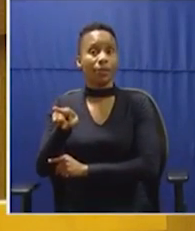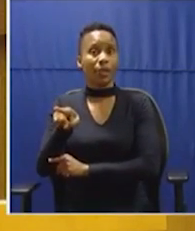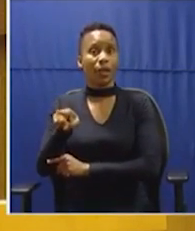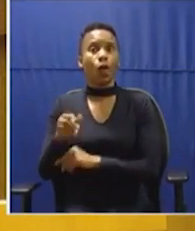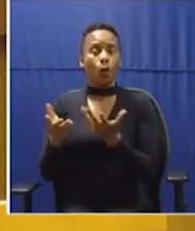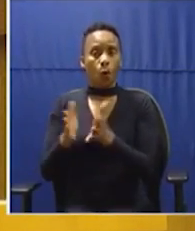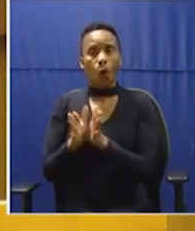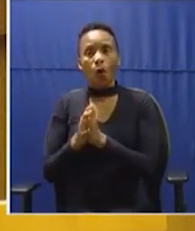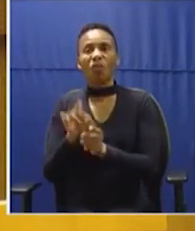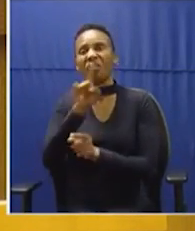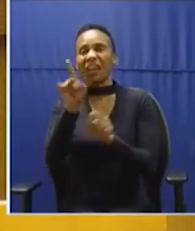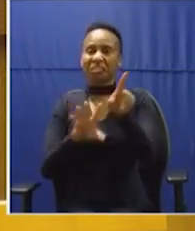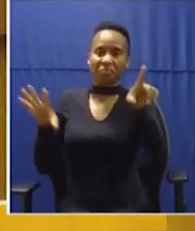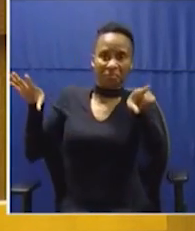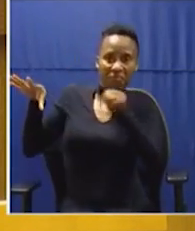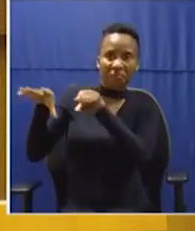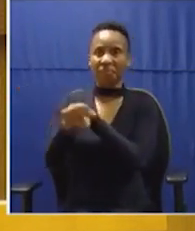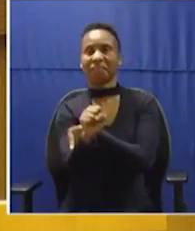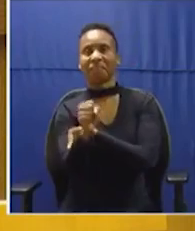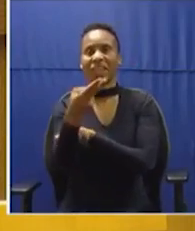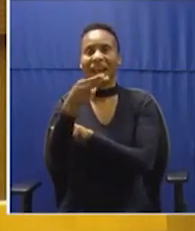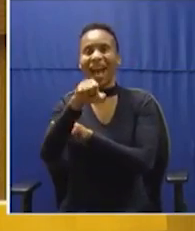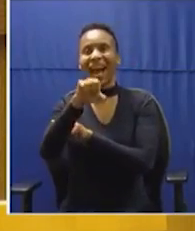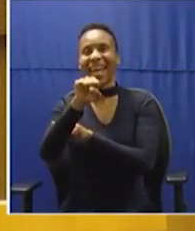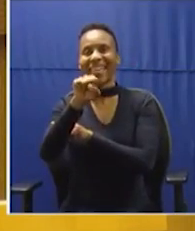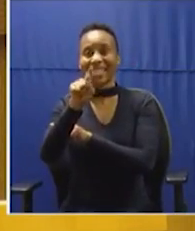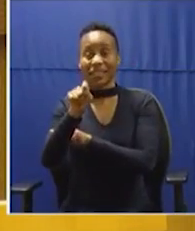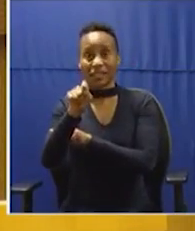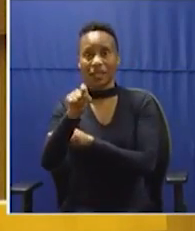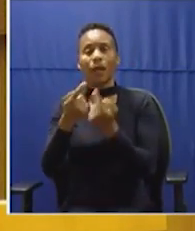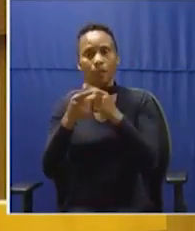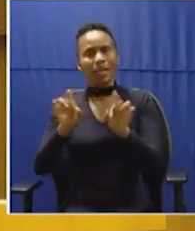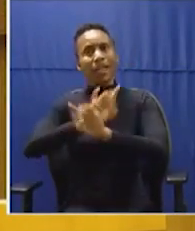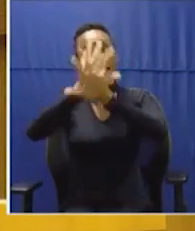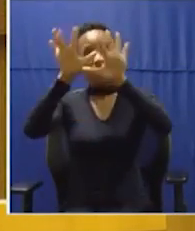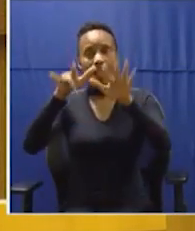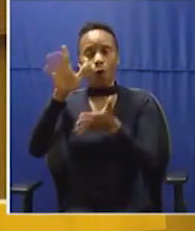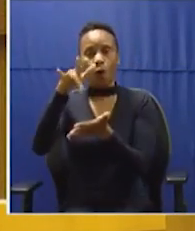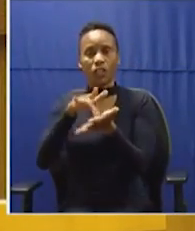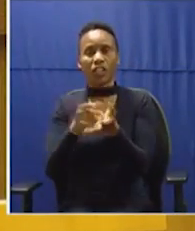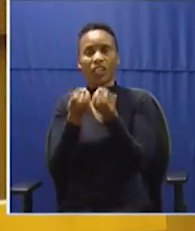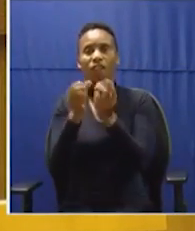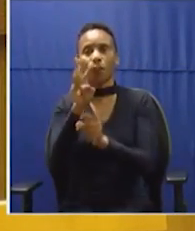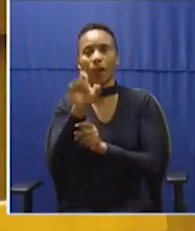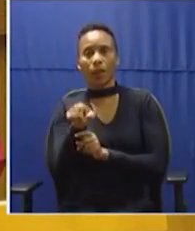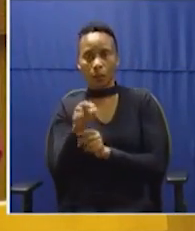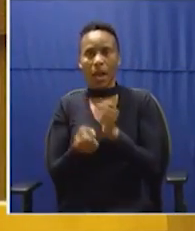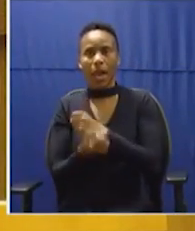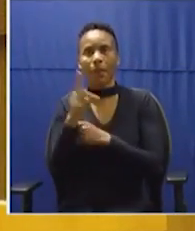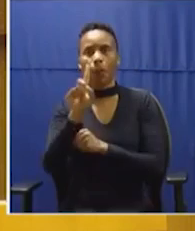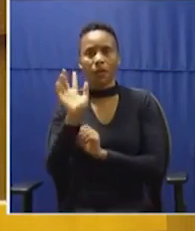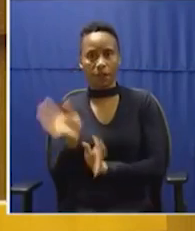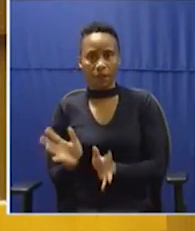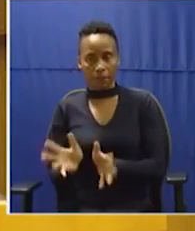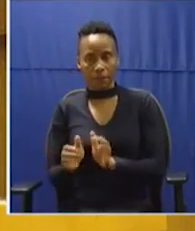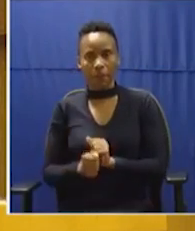so-called heist that happened there. But we want to give you clearer context of what happened there. The fact